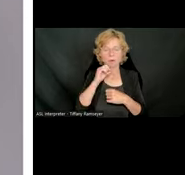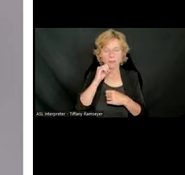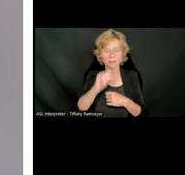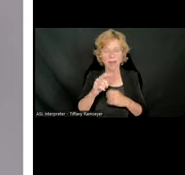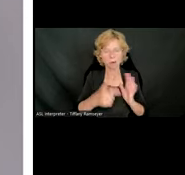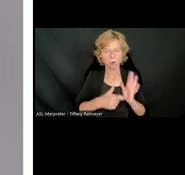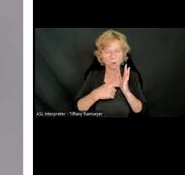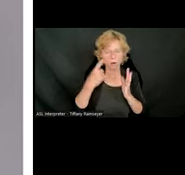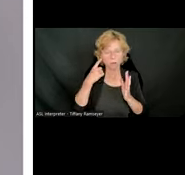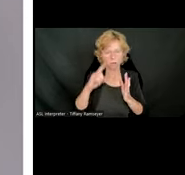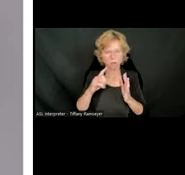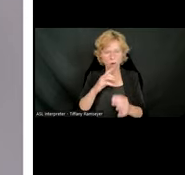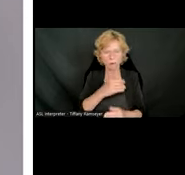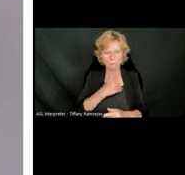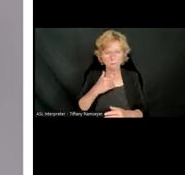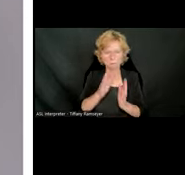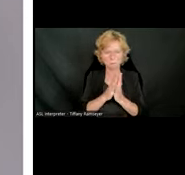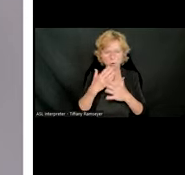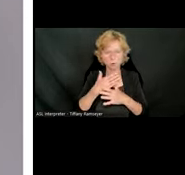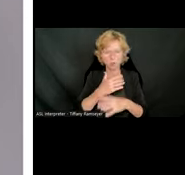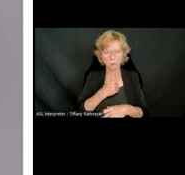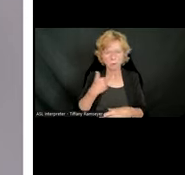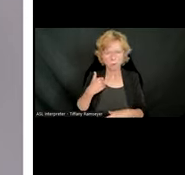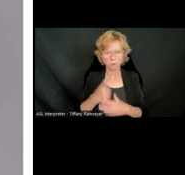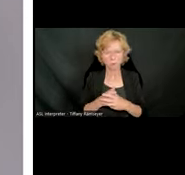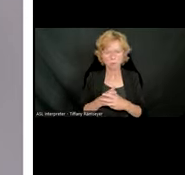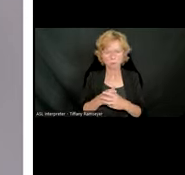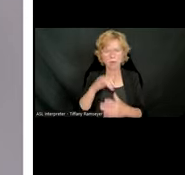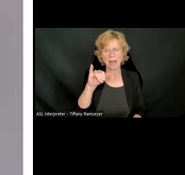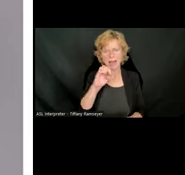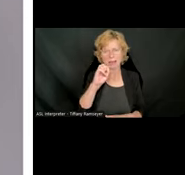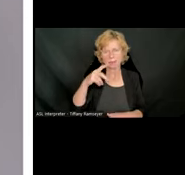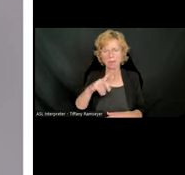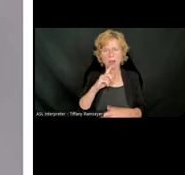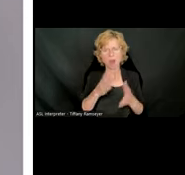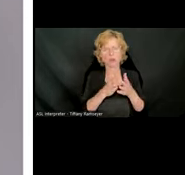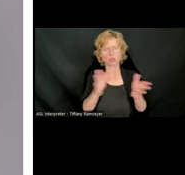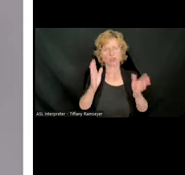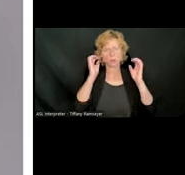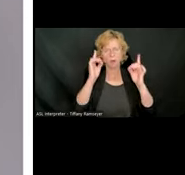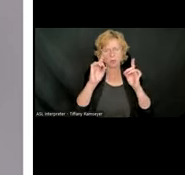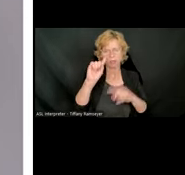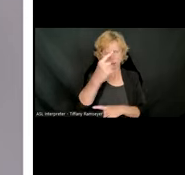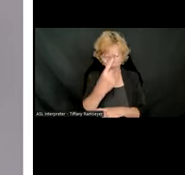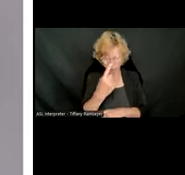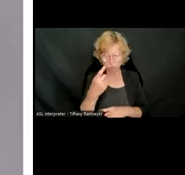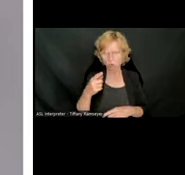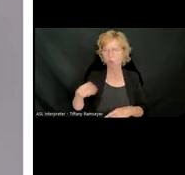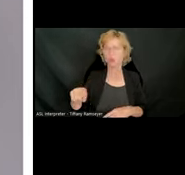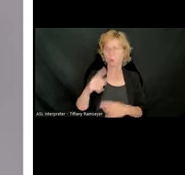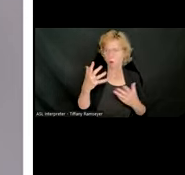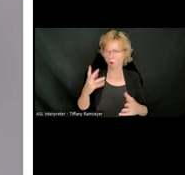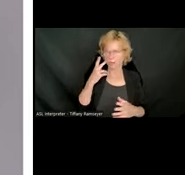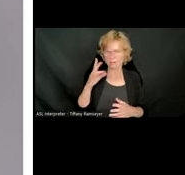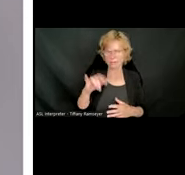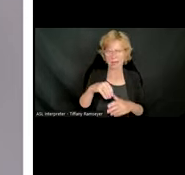end up with IEPs or receiving special education services are general education students first, and you've all seen them in your classroom. So